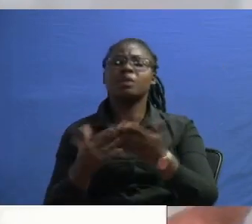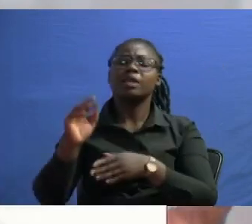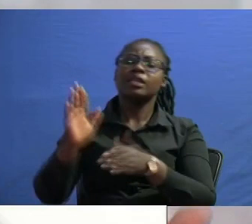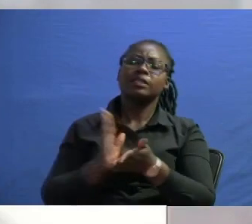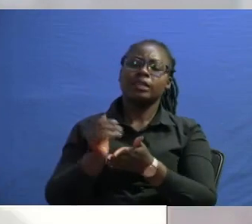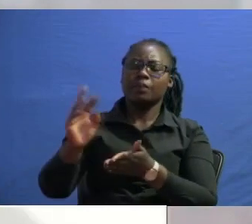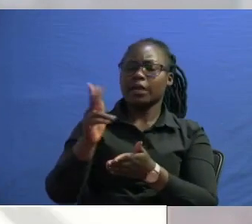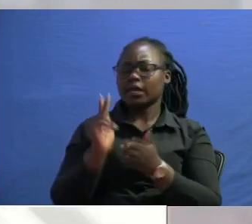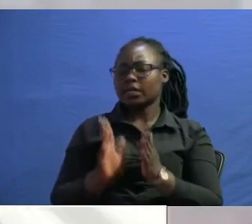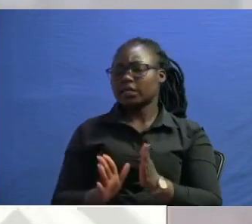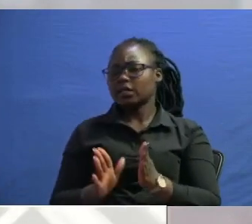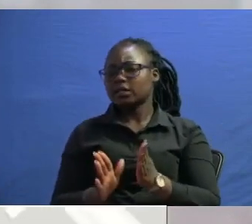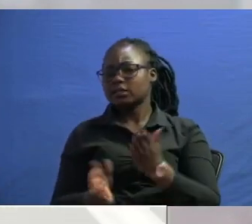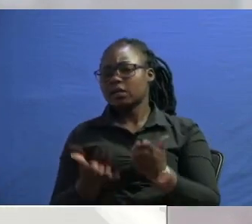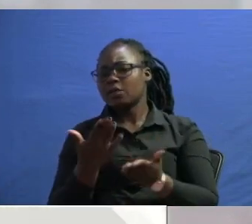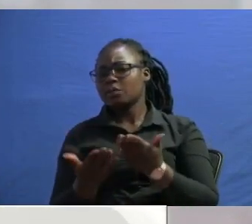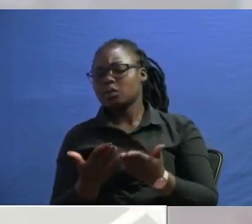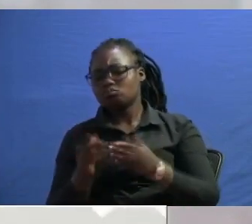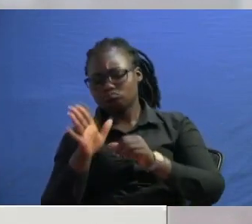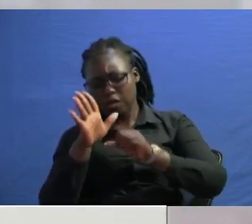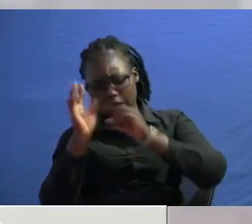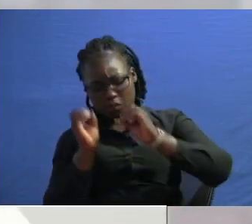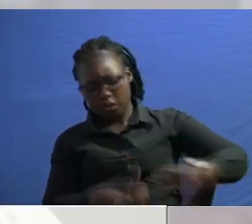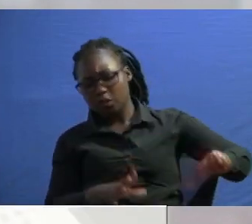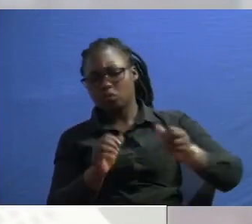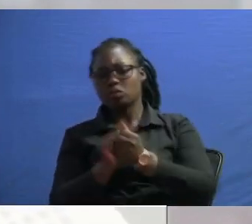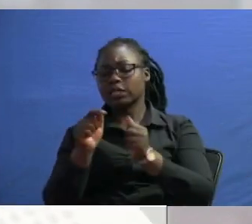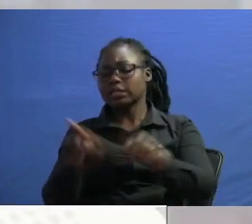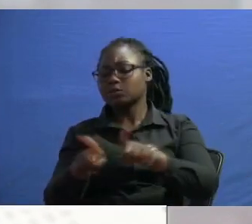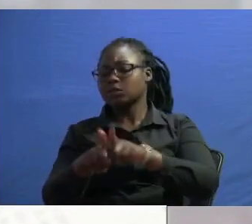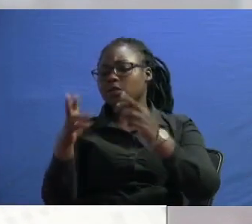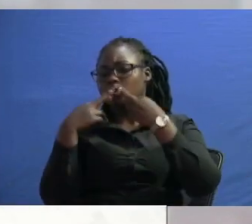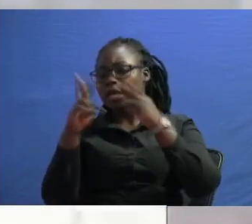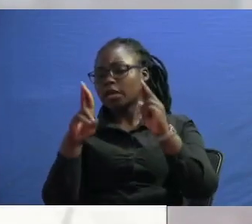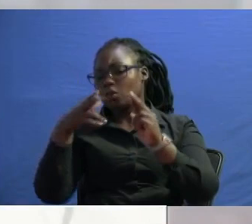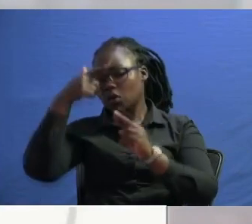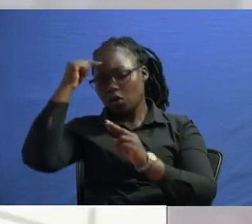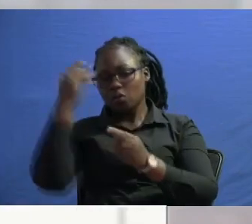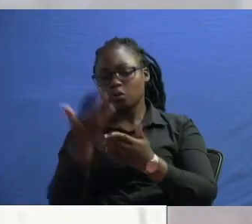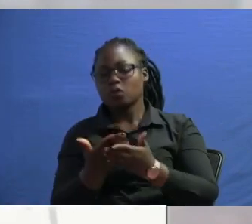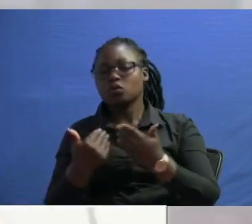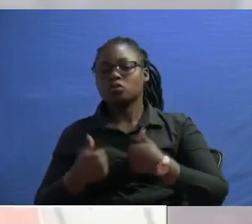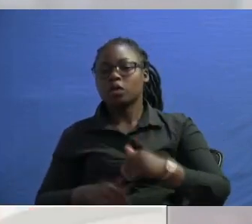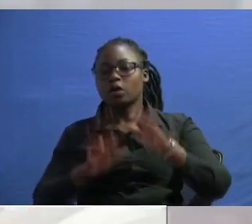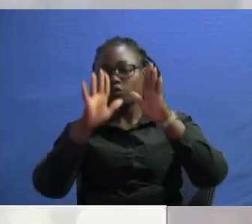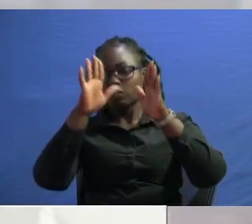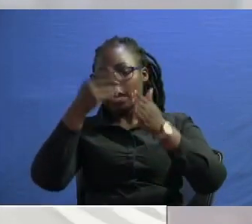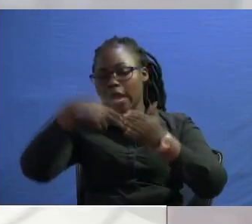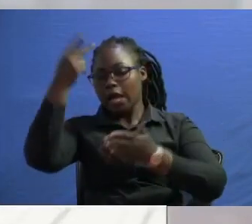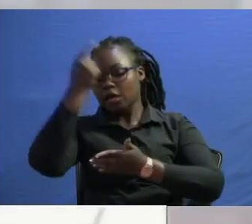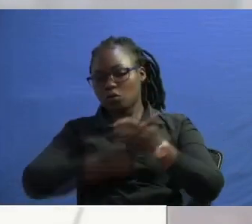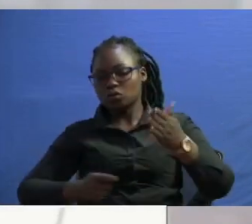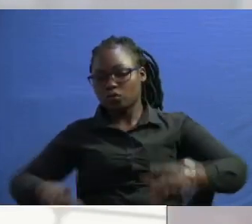have maybe been duped by this uh the same same report because um you know the key agenda the high cost of living